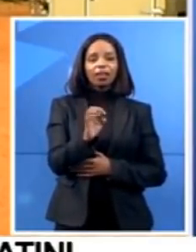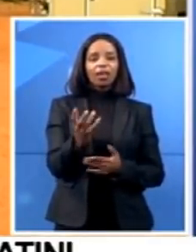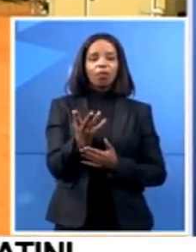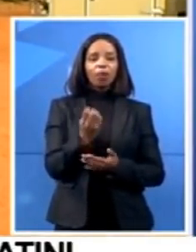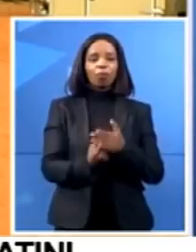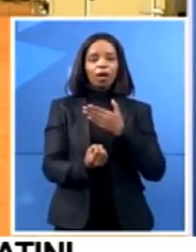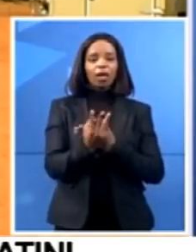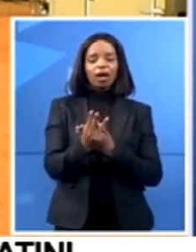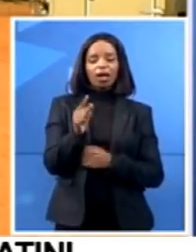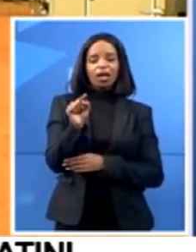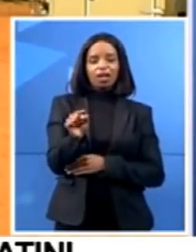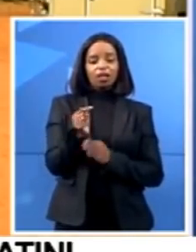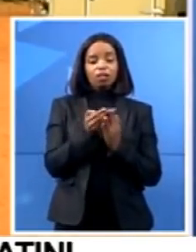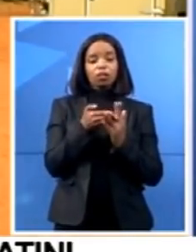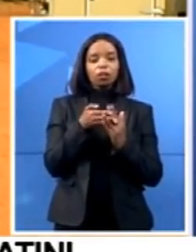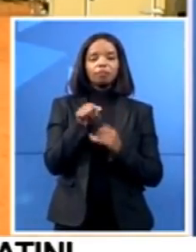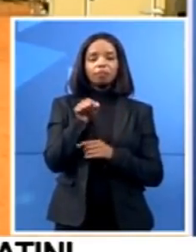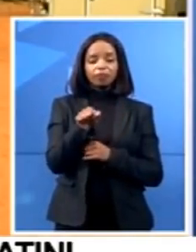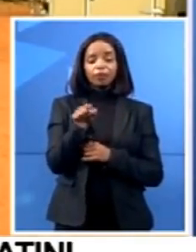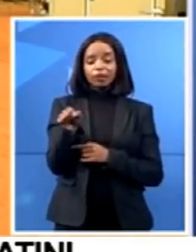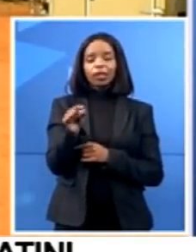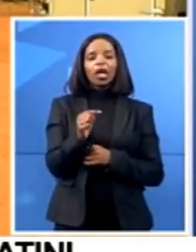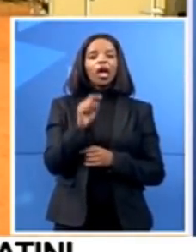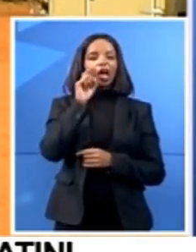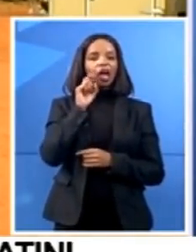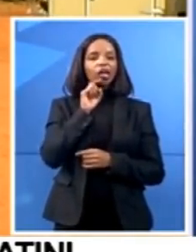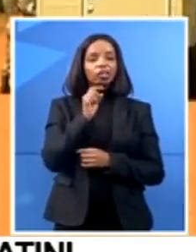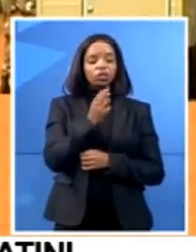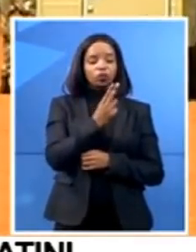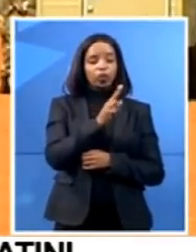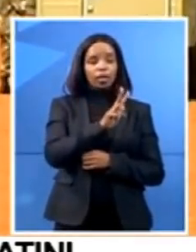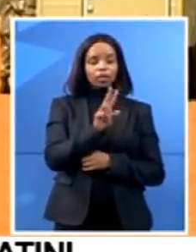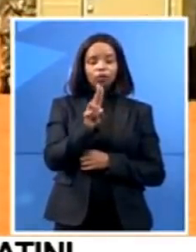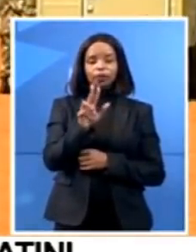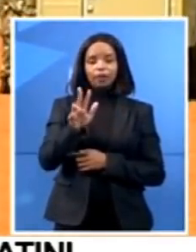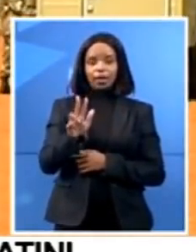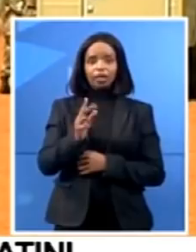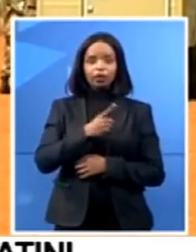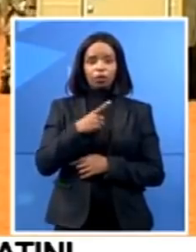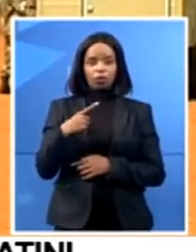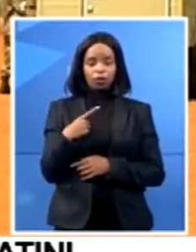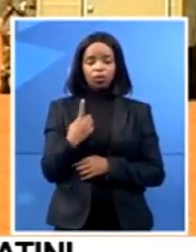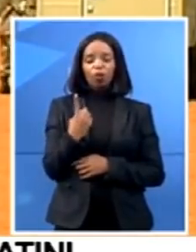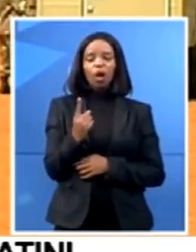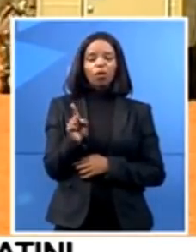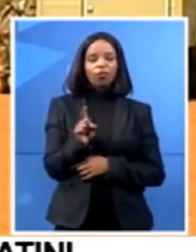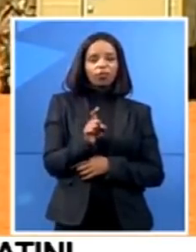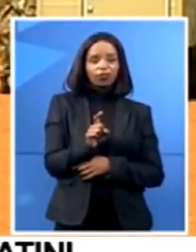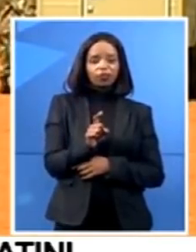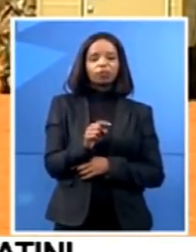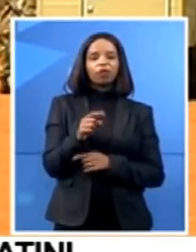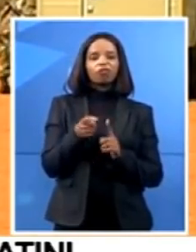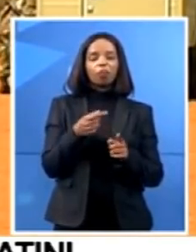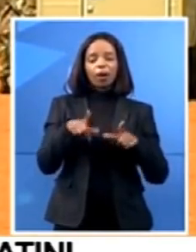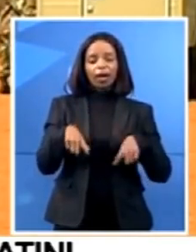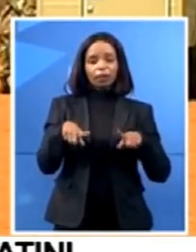aged between the age of 28 and 29. One of the doctors apparently traveled to Cape Town and also to Johannesburg. That's